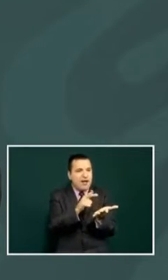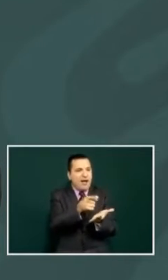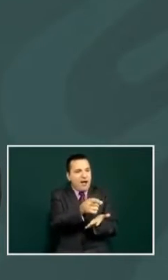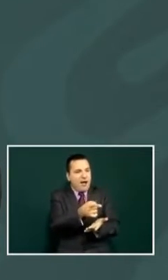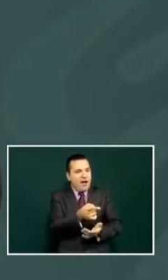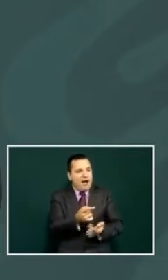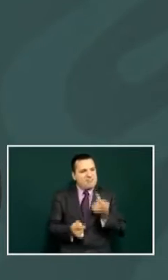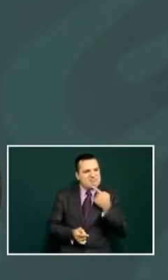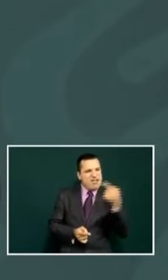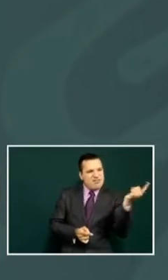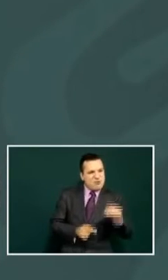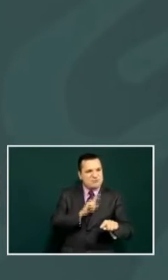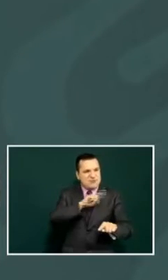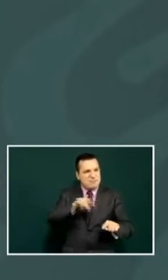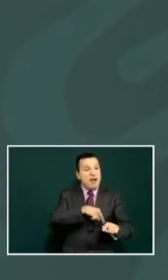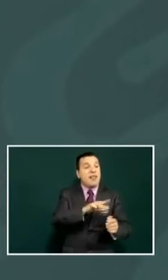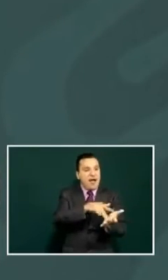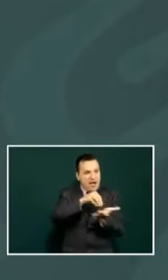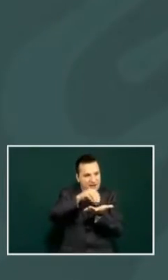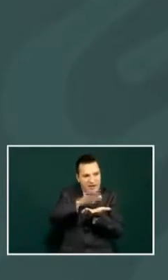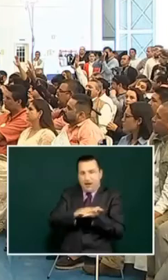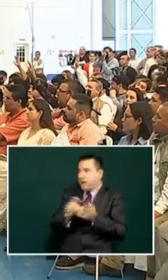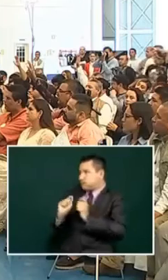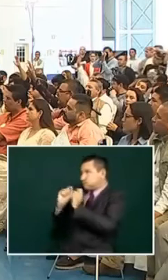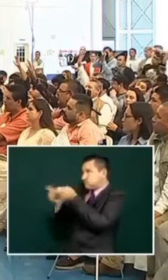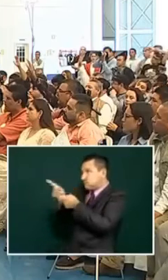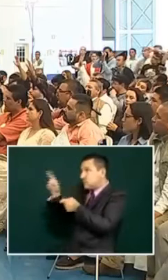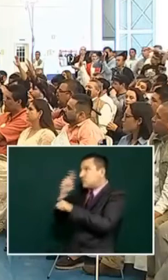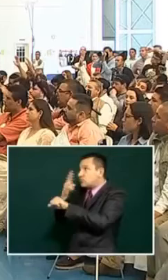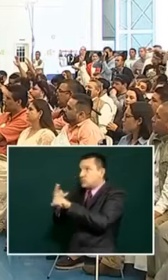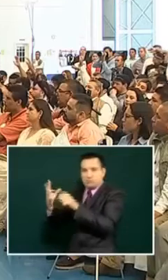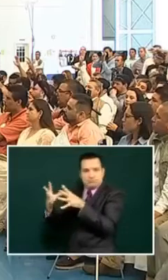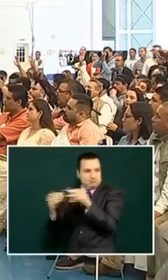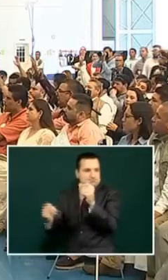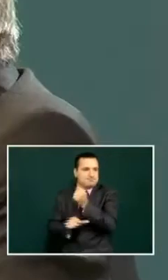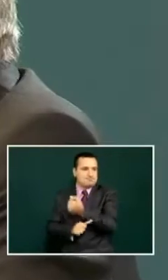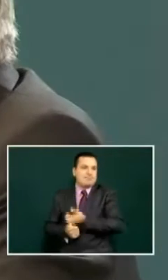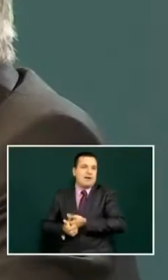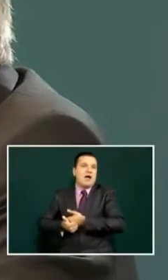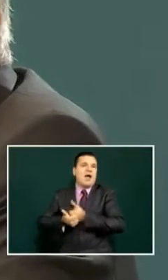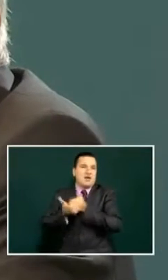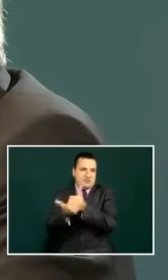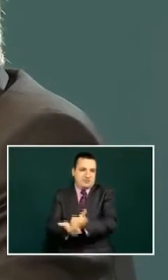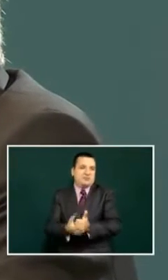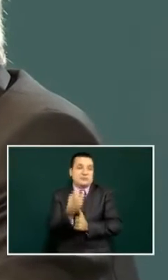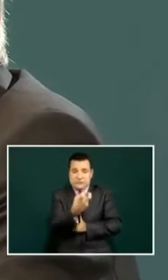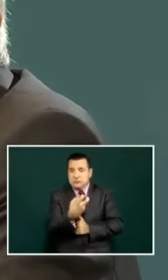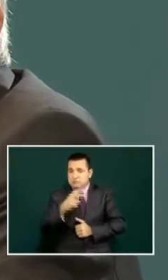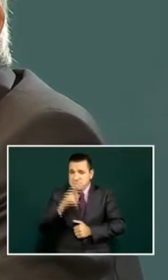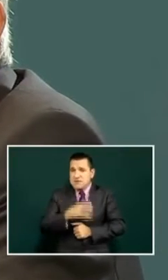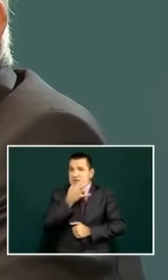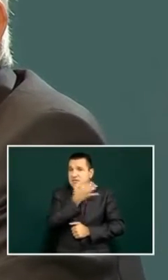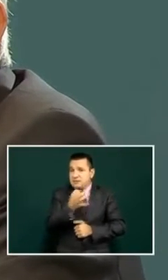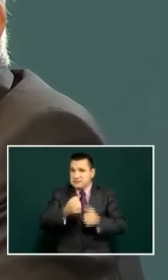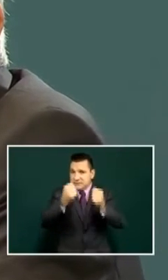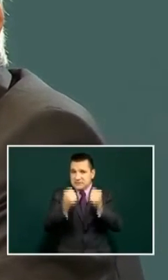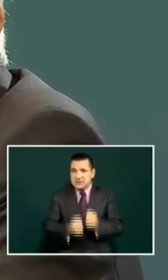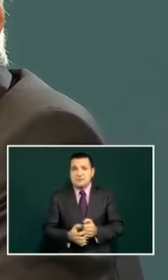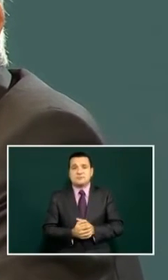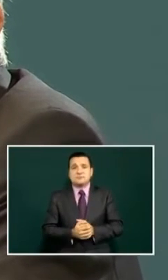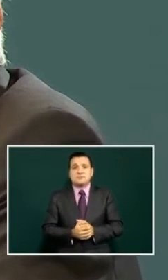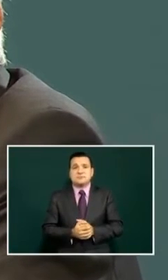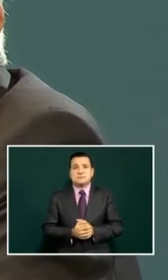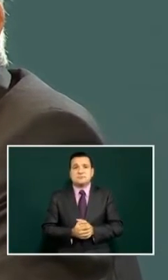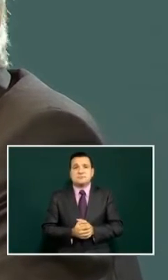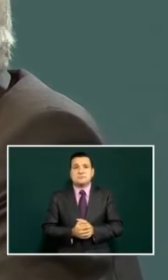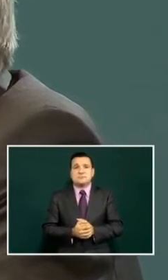people let us know and they give pronouncements and I assure you that